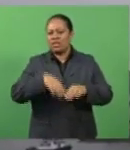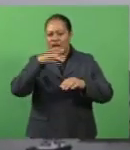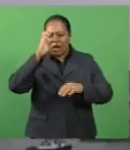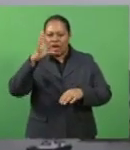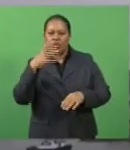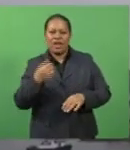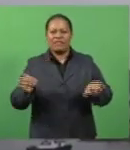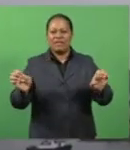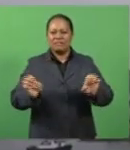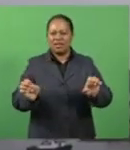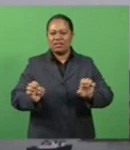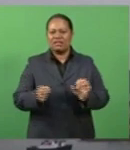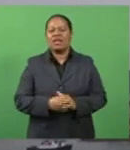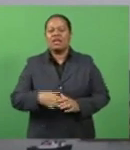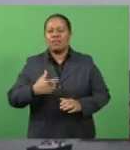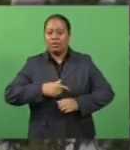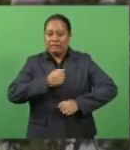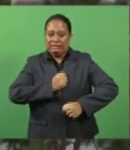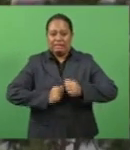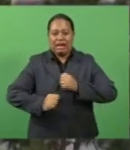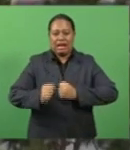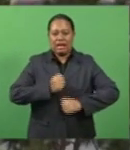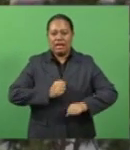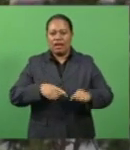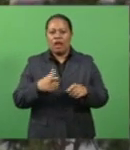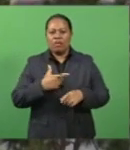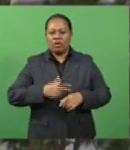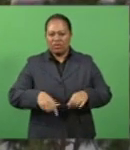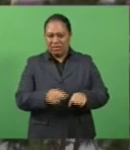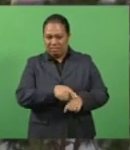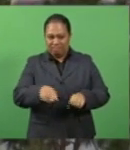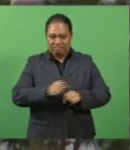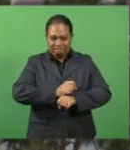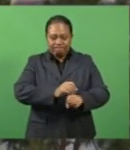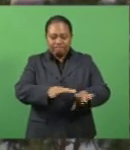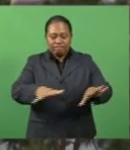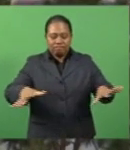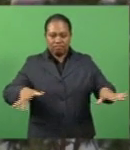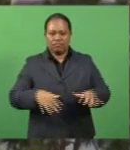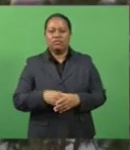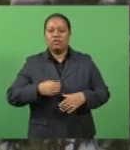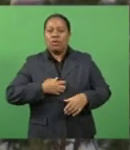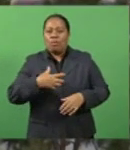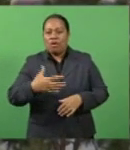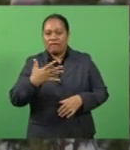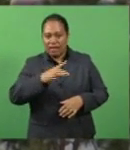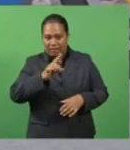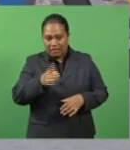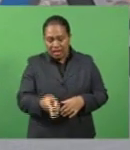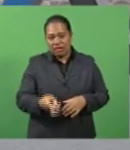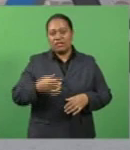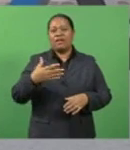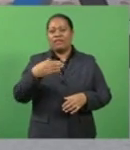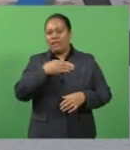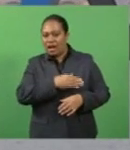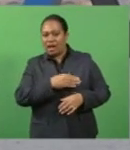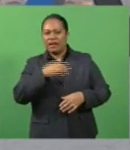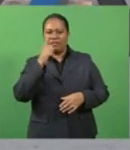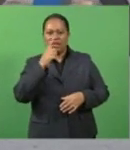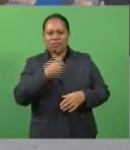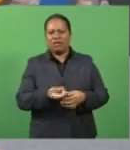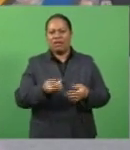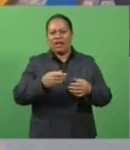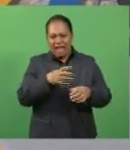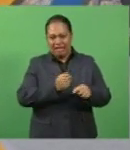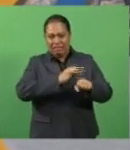emergency as it struggles to contain the outbreak. Japan has confirmed more than 5,500 cases of COVID-19